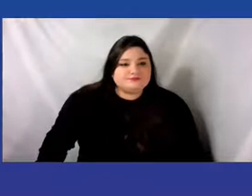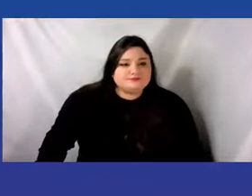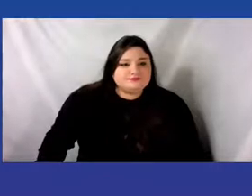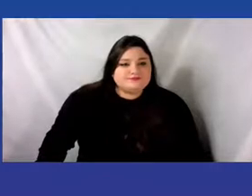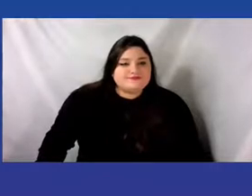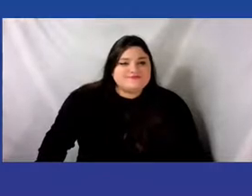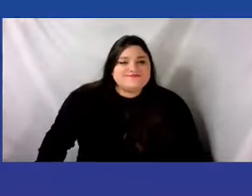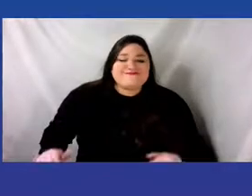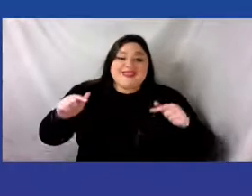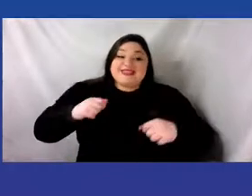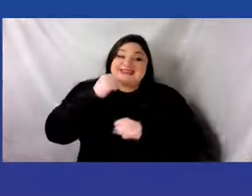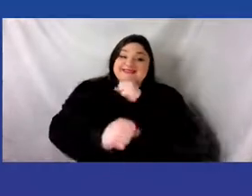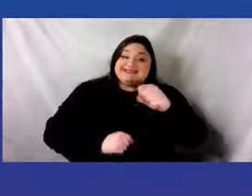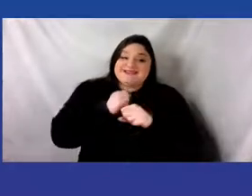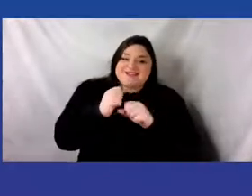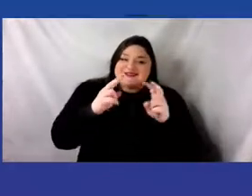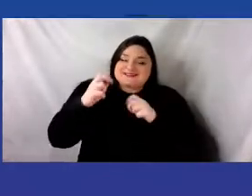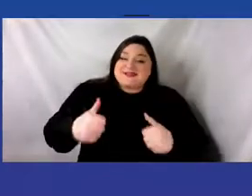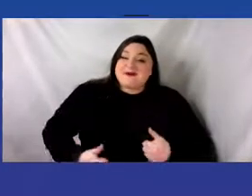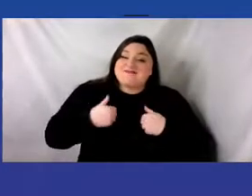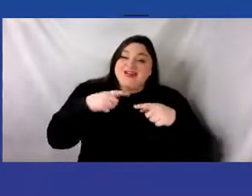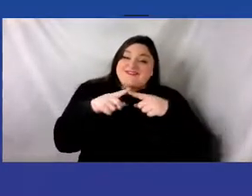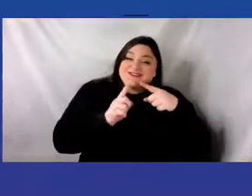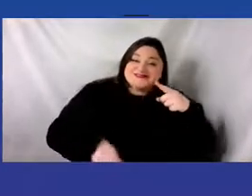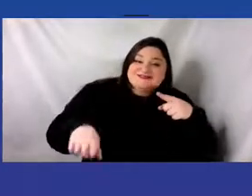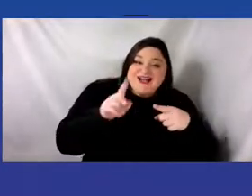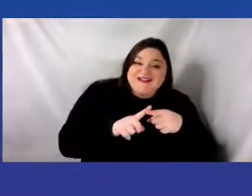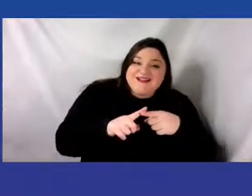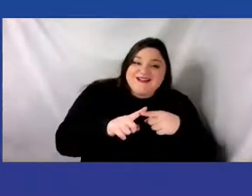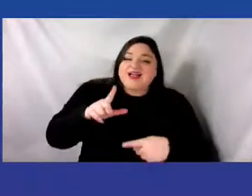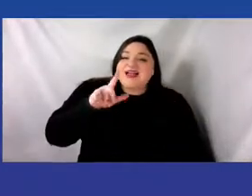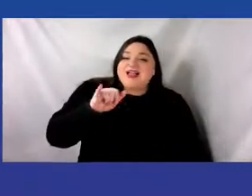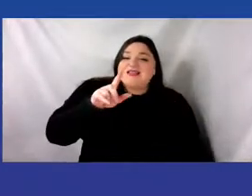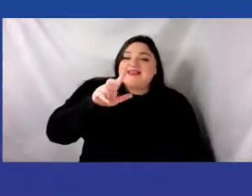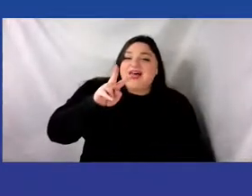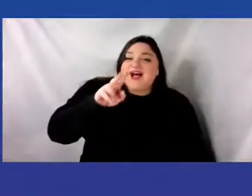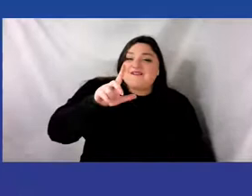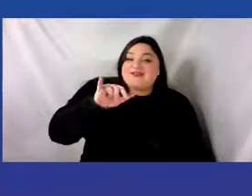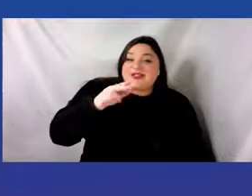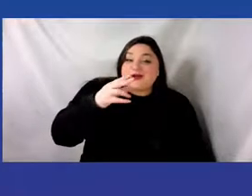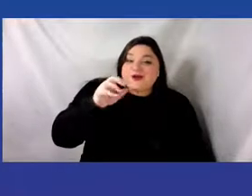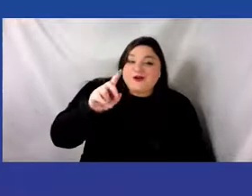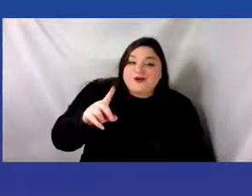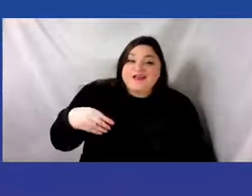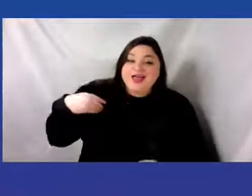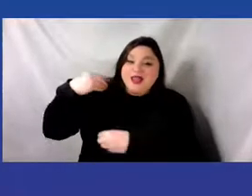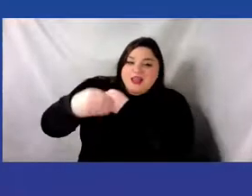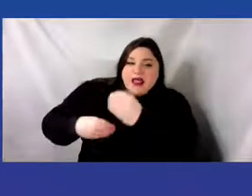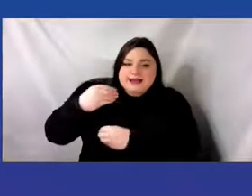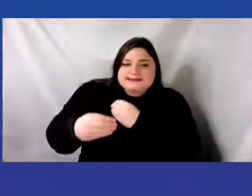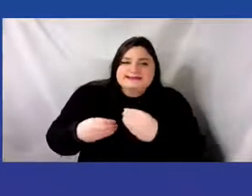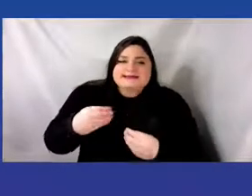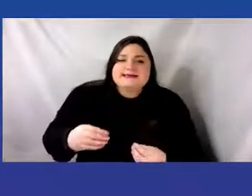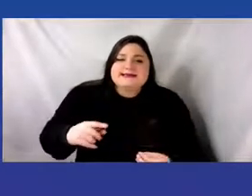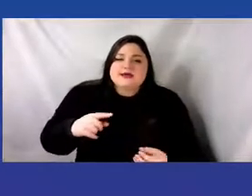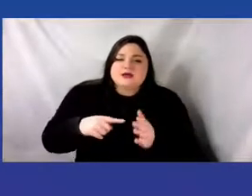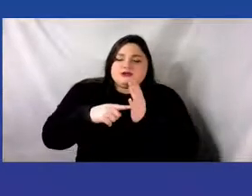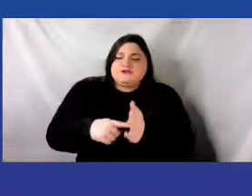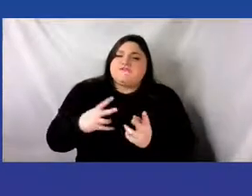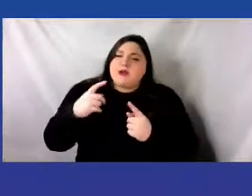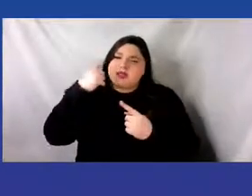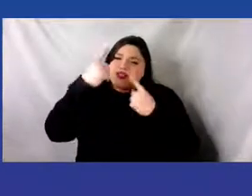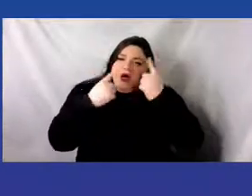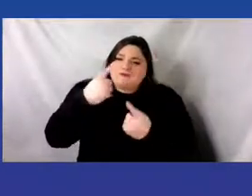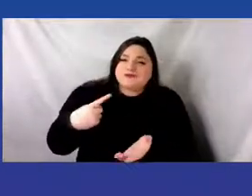Legacy is comprised of thoughtfully curated workshops and discussions that intend to educate,